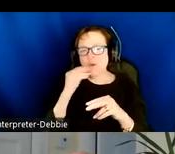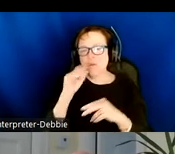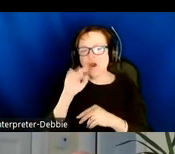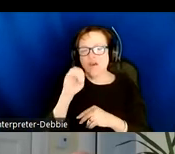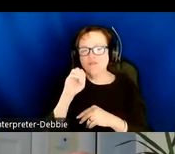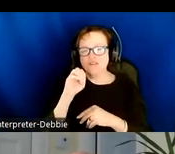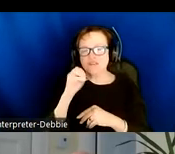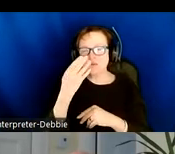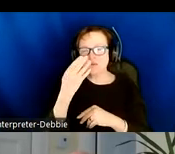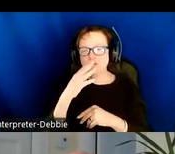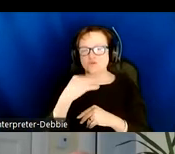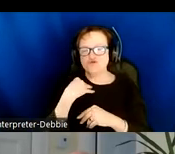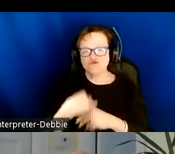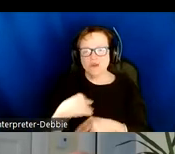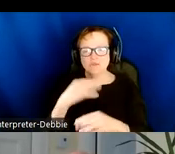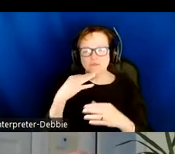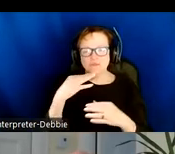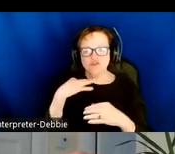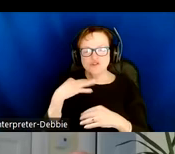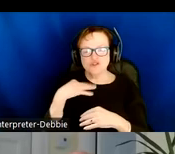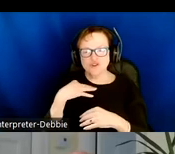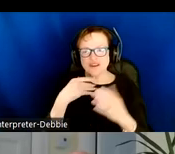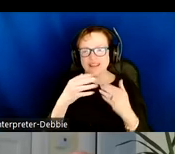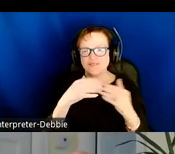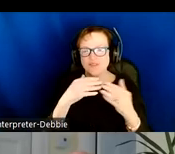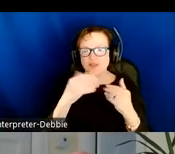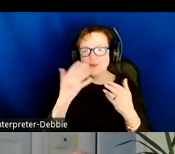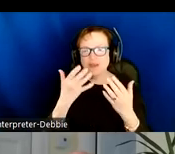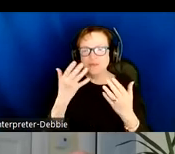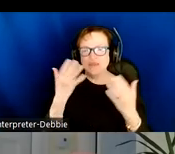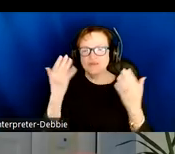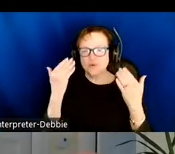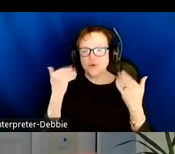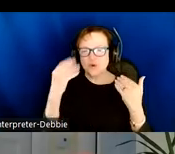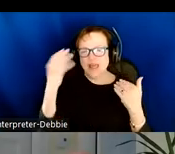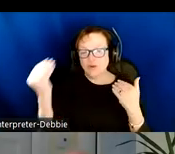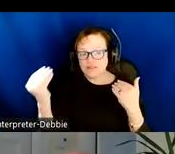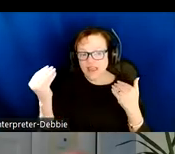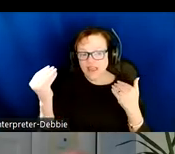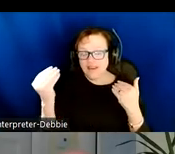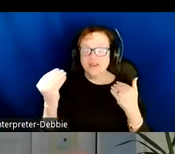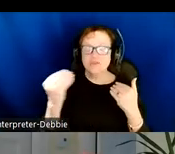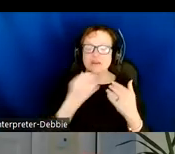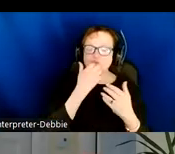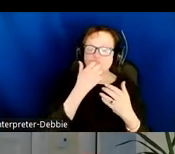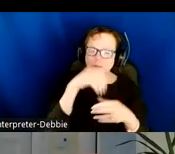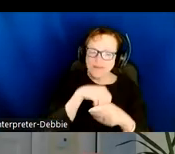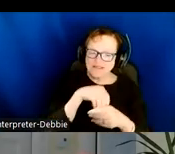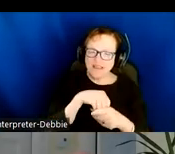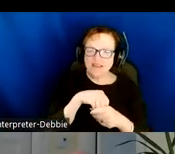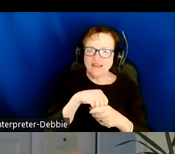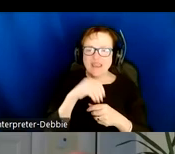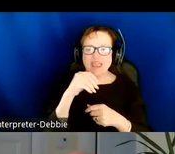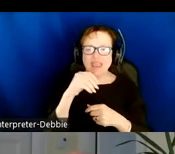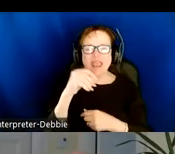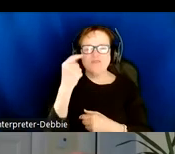shirt shirt t shirt, even though it may be a little cool outside, it's warm inside in my home office, and I have a green yucca